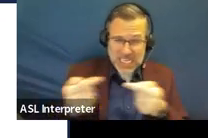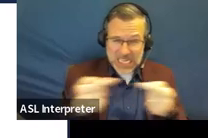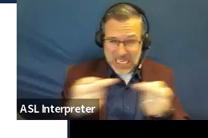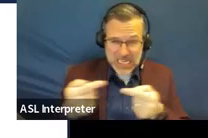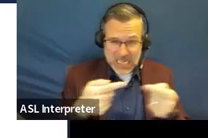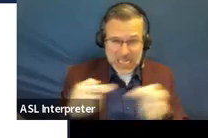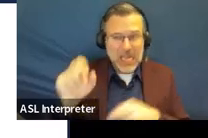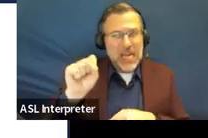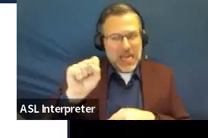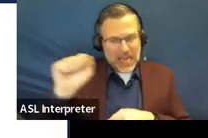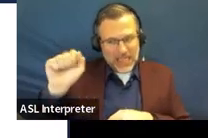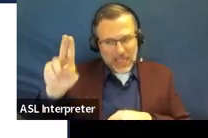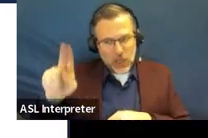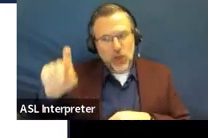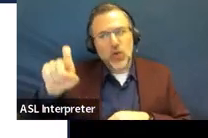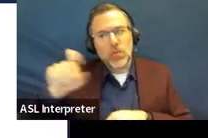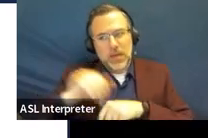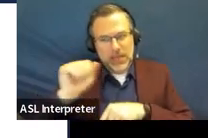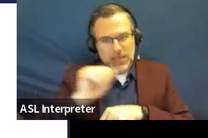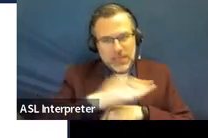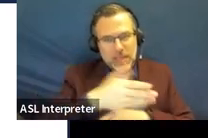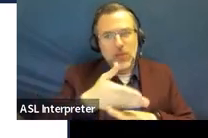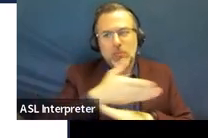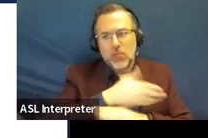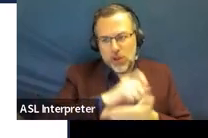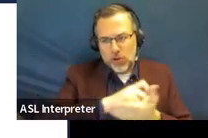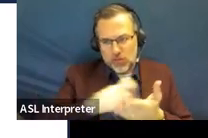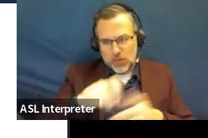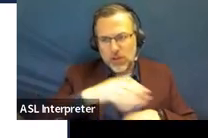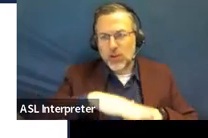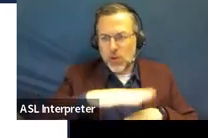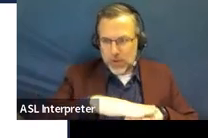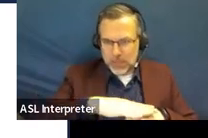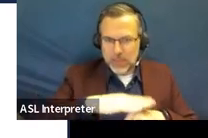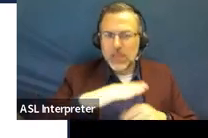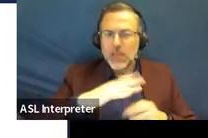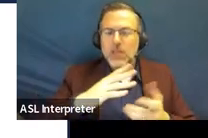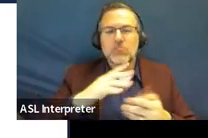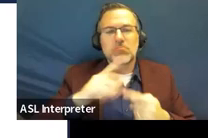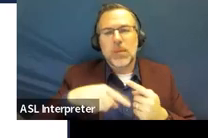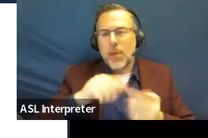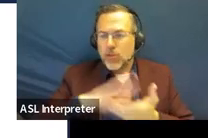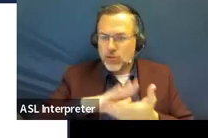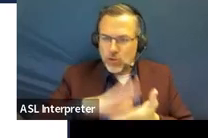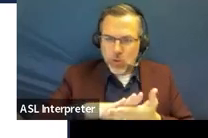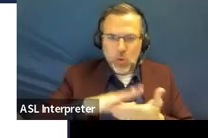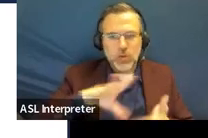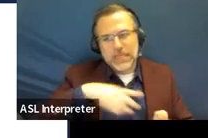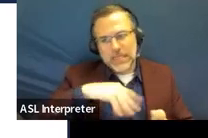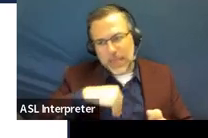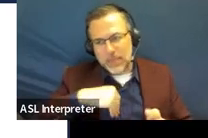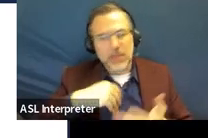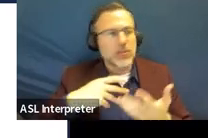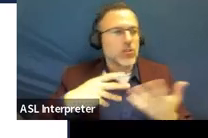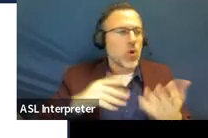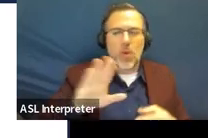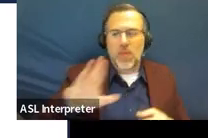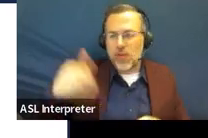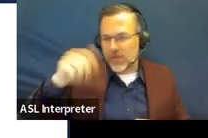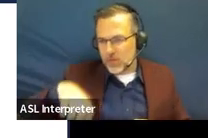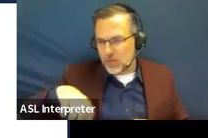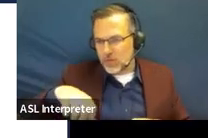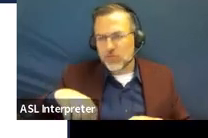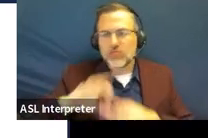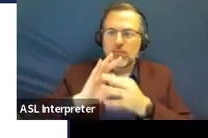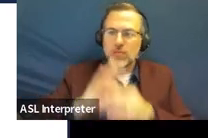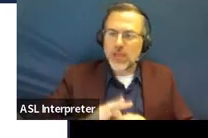prior written notice of the school's proposals or refusals, or both, because there could be some of both, regarding their